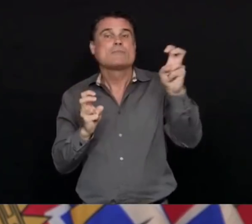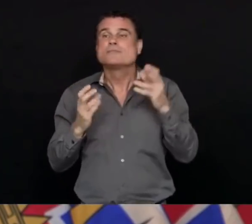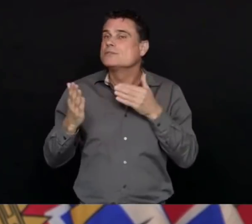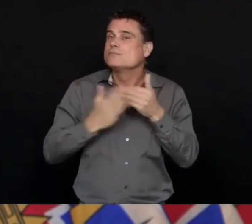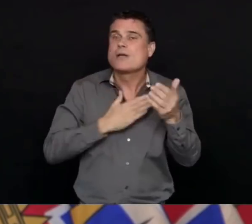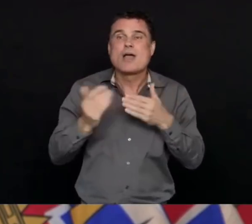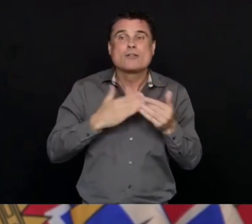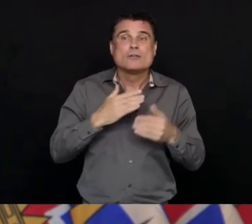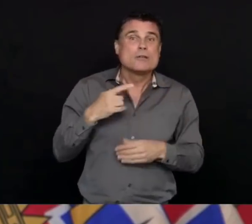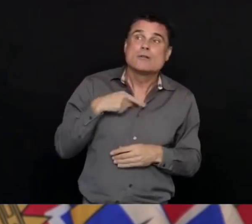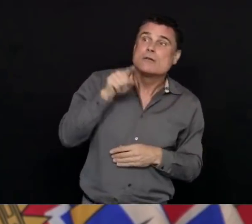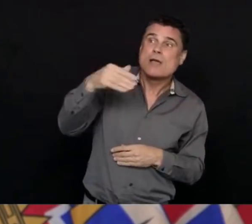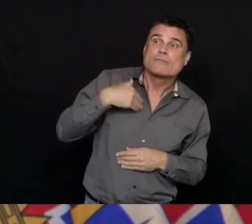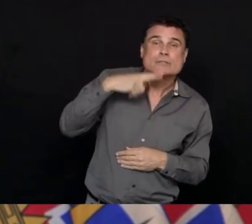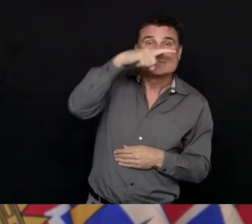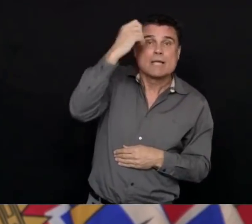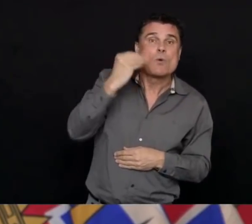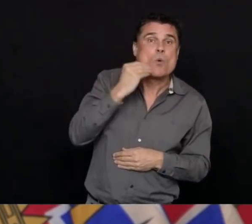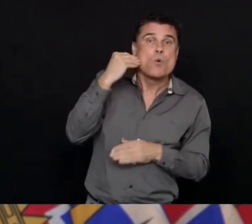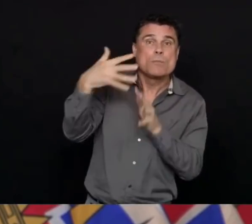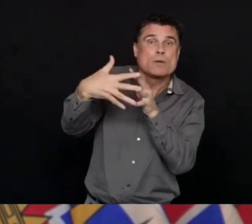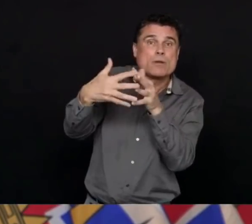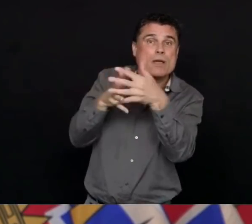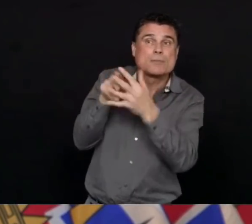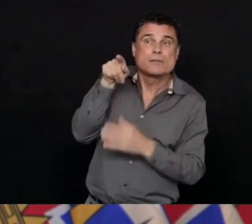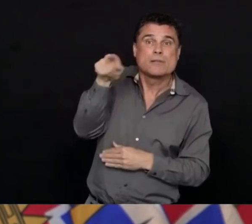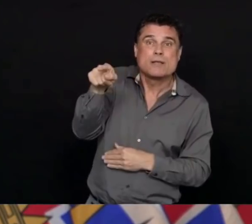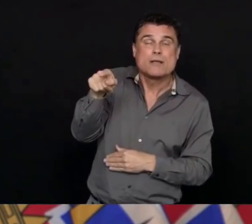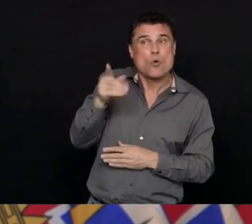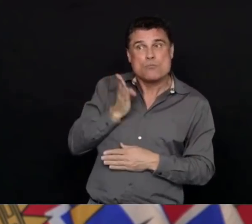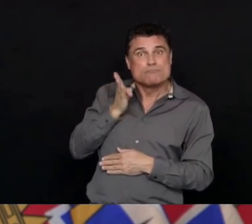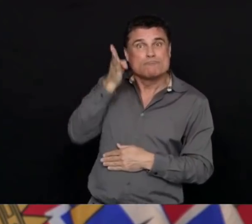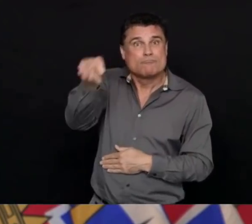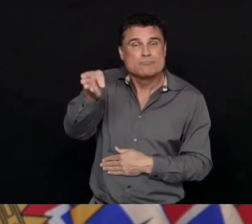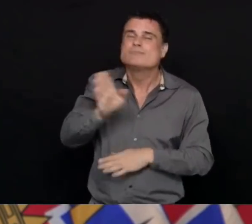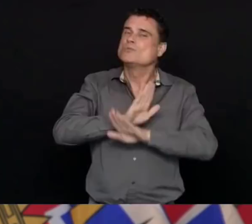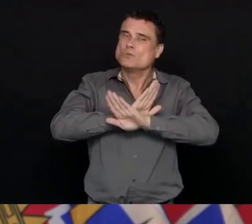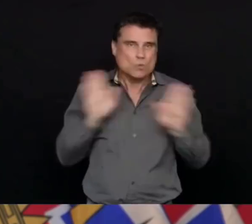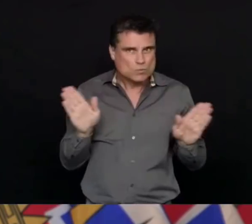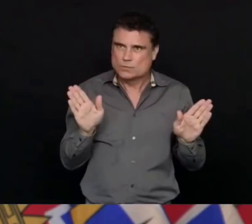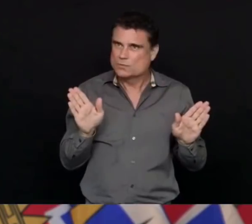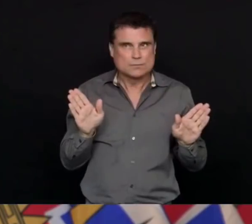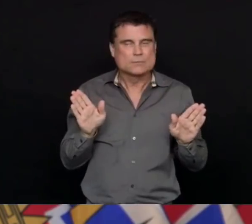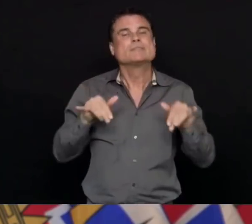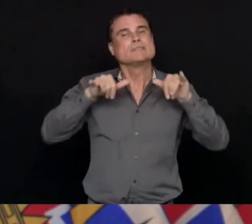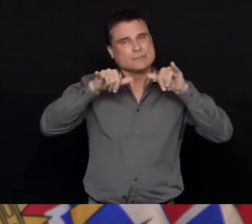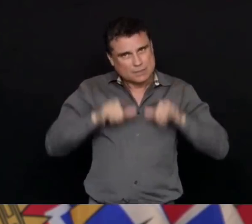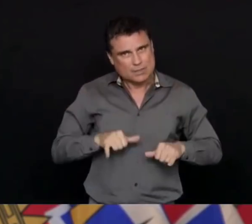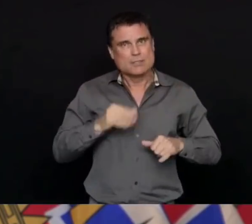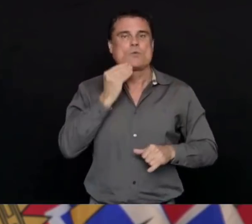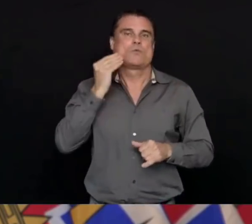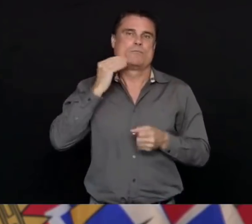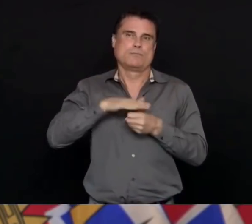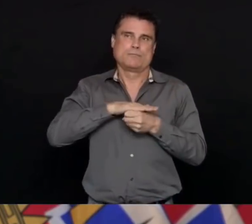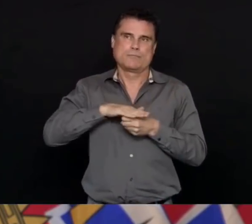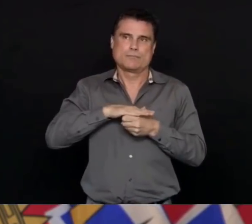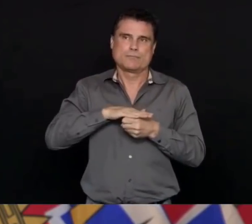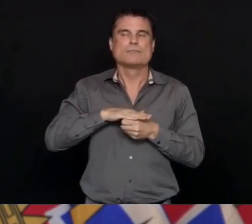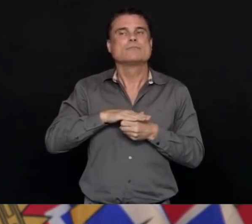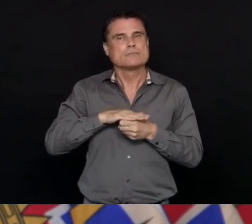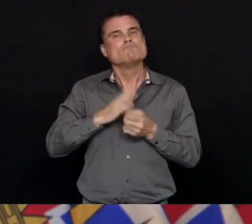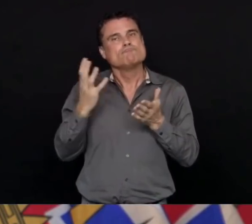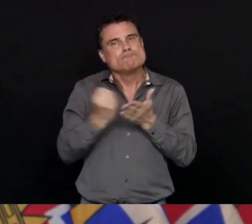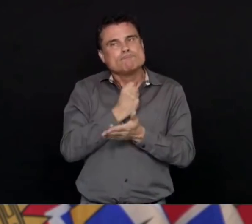the weekend, spending time with their close family, with their households. And taking the time to